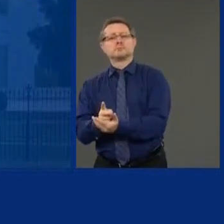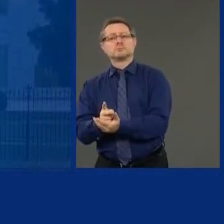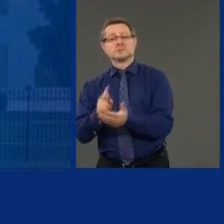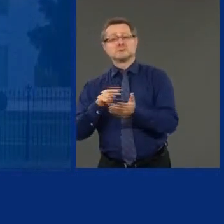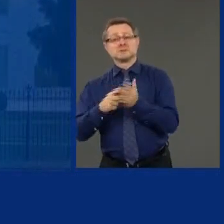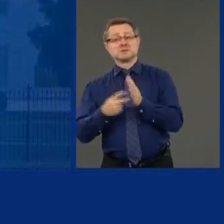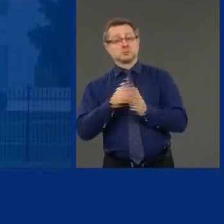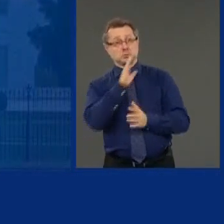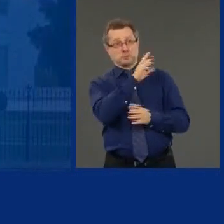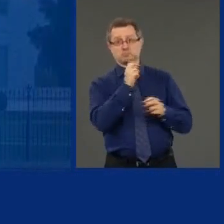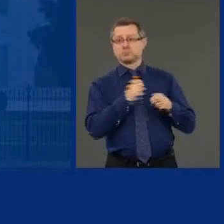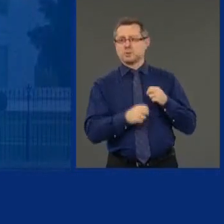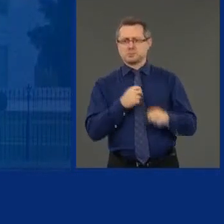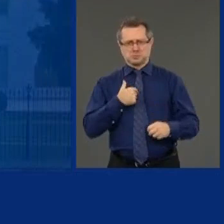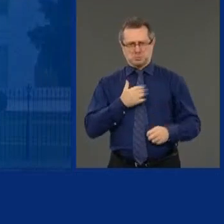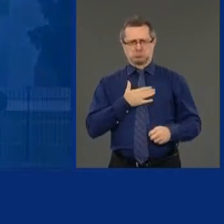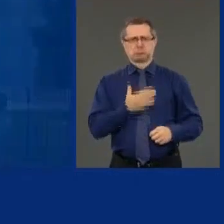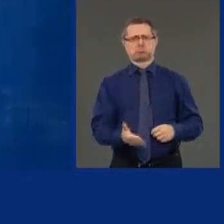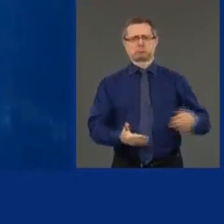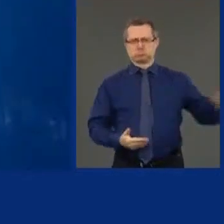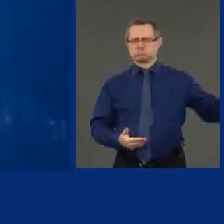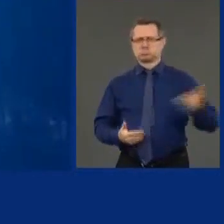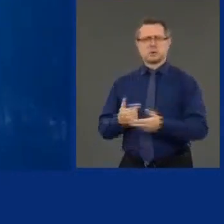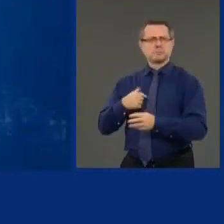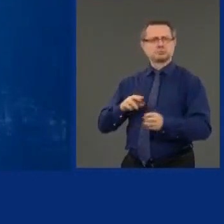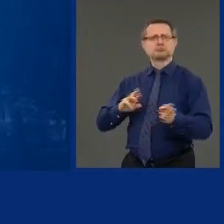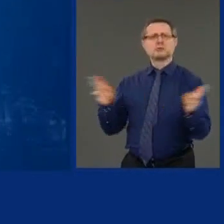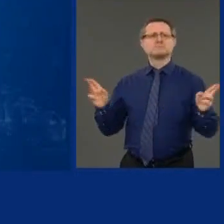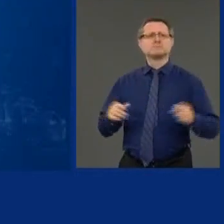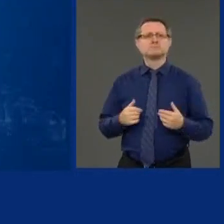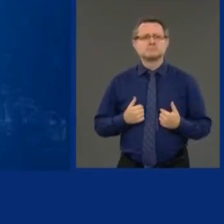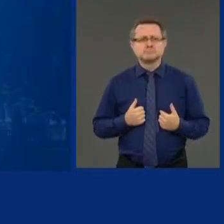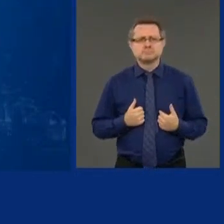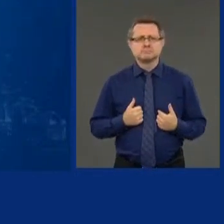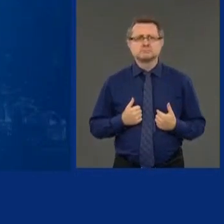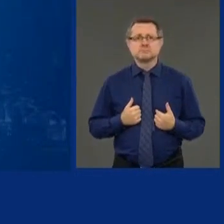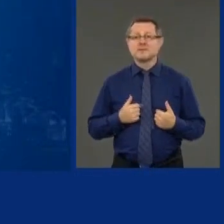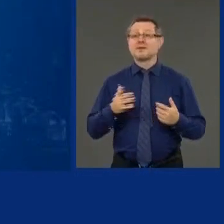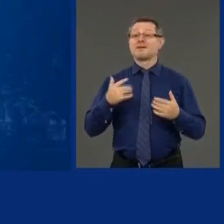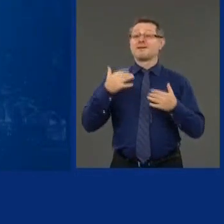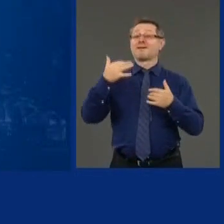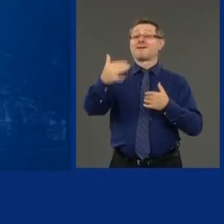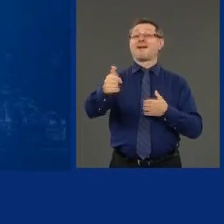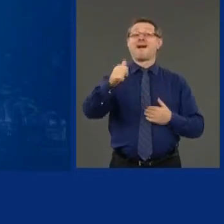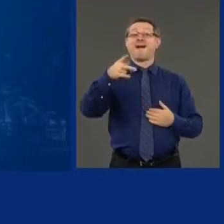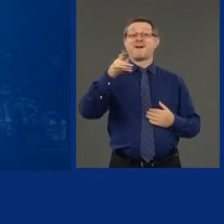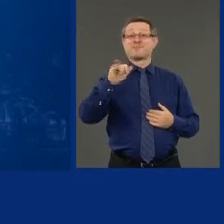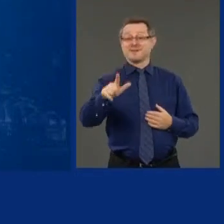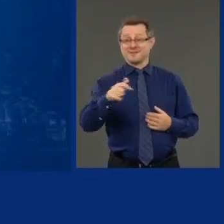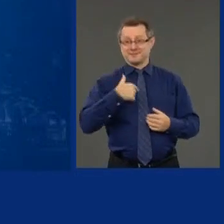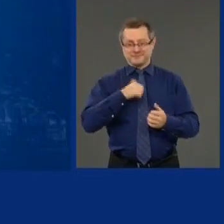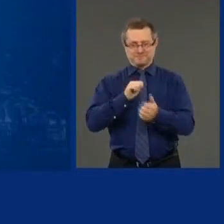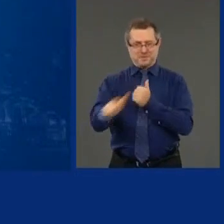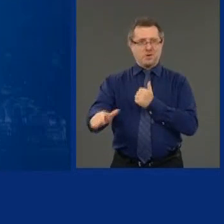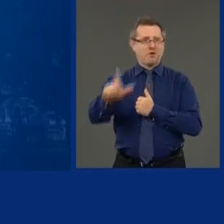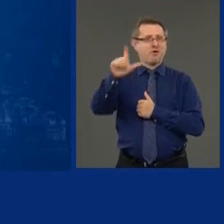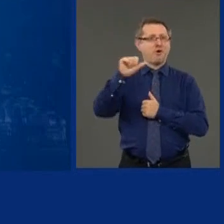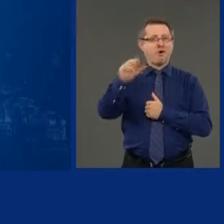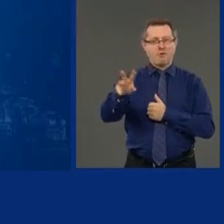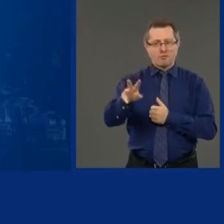I'll do it. You have it. April, we passed that law in the budget.